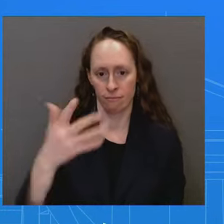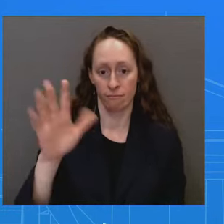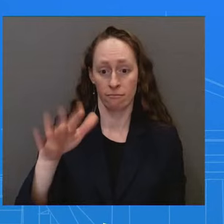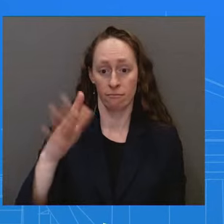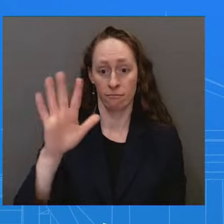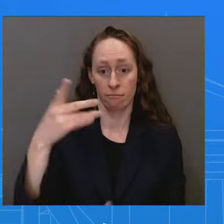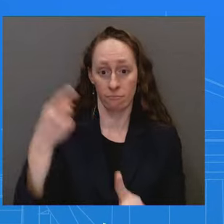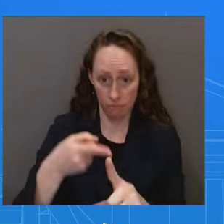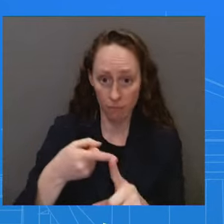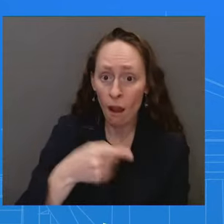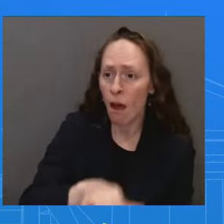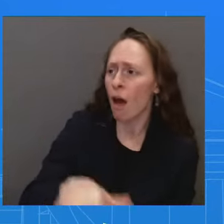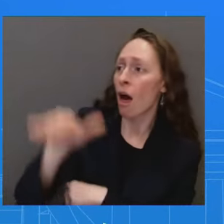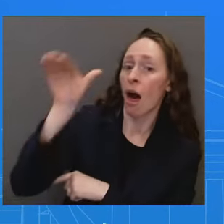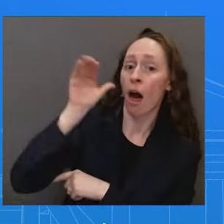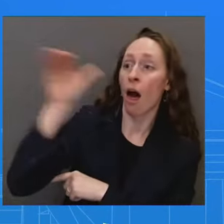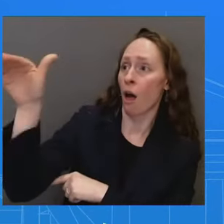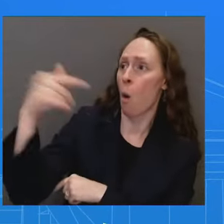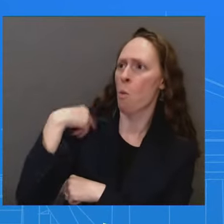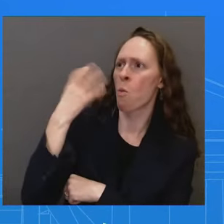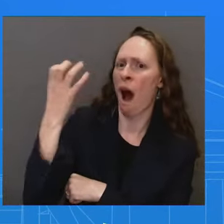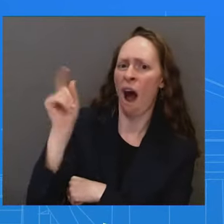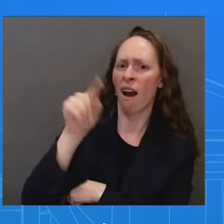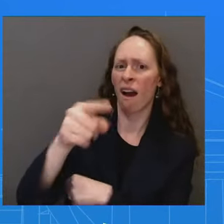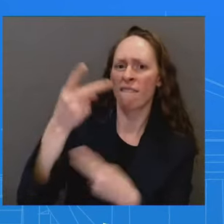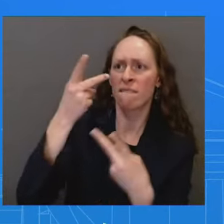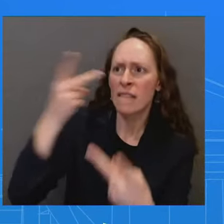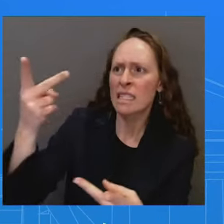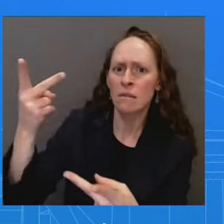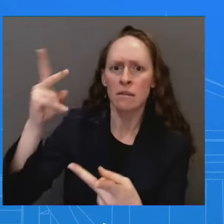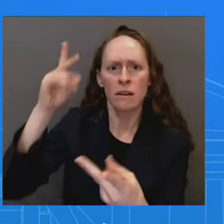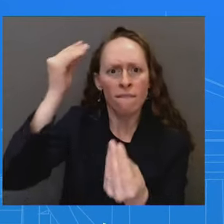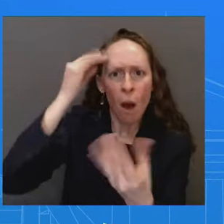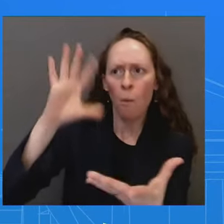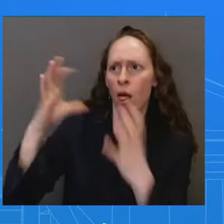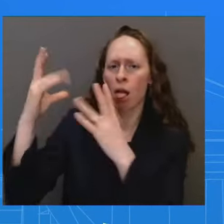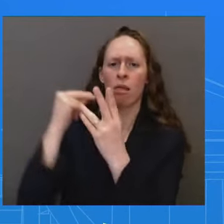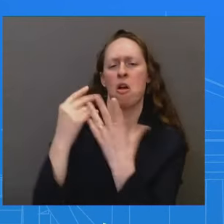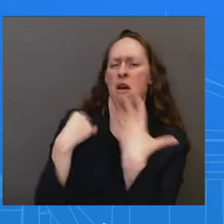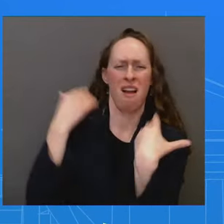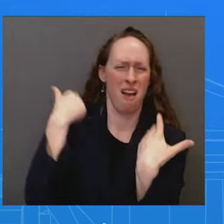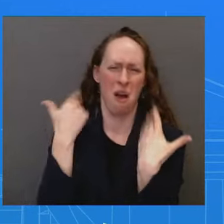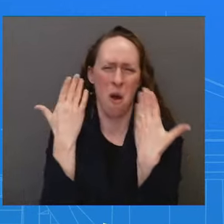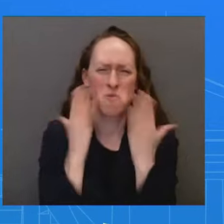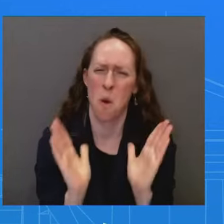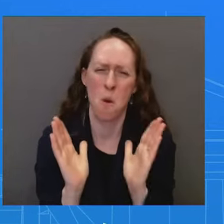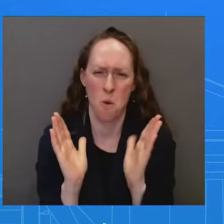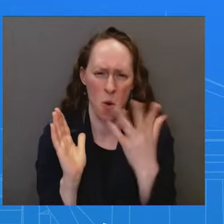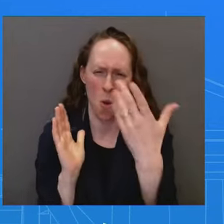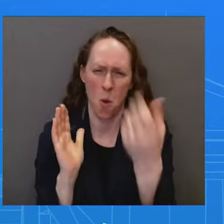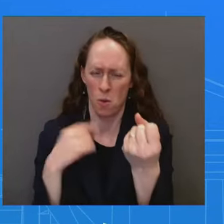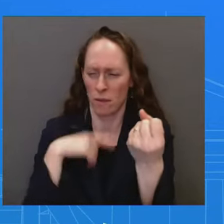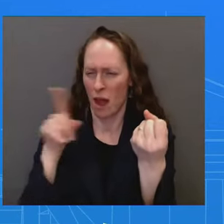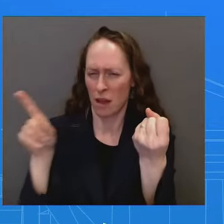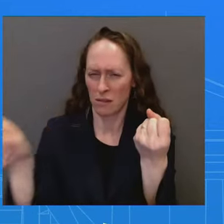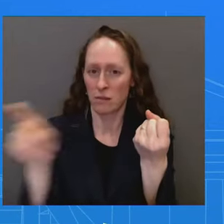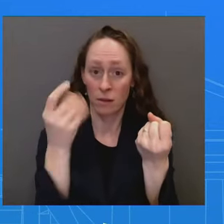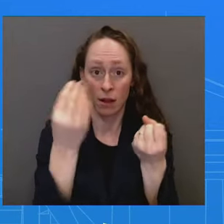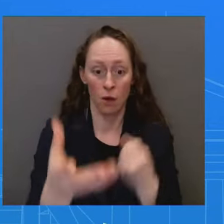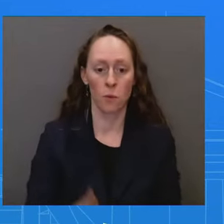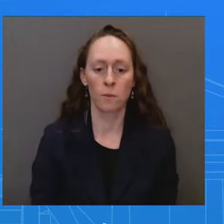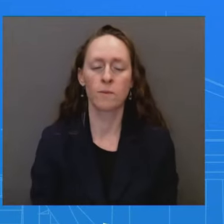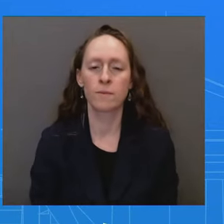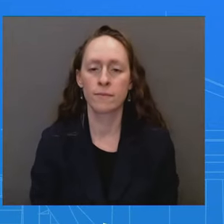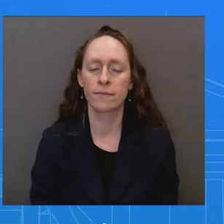I take the question. I, it's a, it's a fair one. Let me find out about it. Let's find out what the ground truth is here. Yeah, Peter. Come back to the